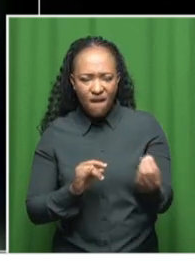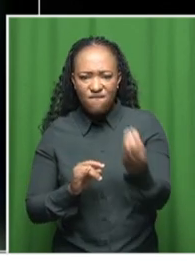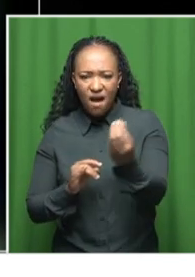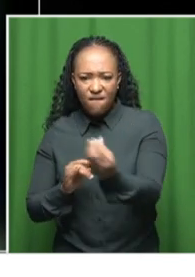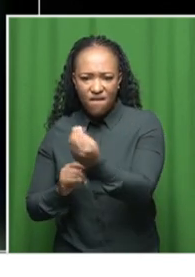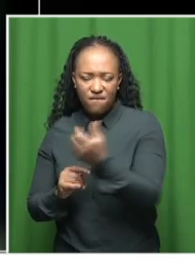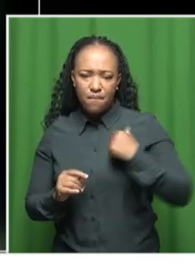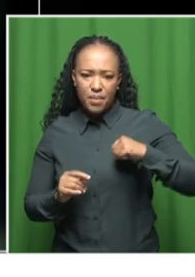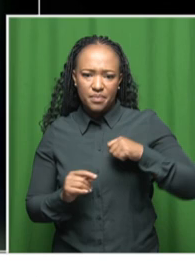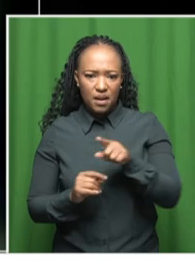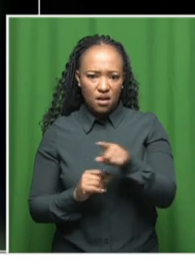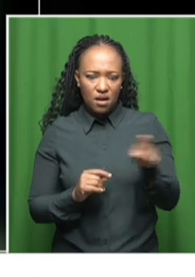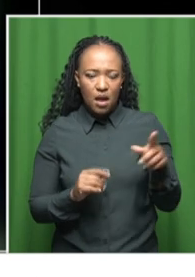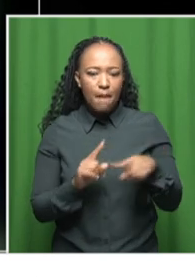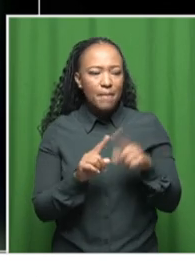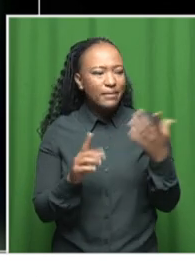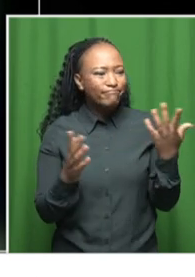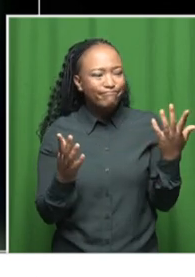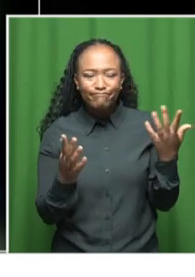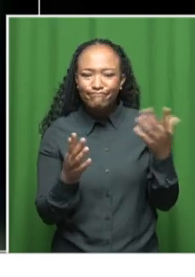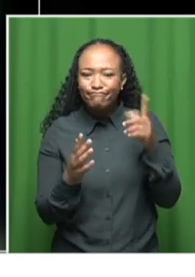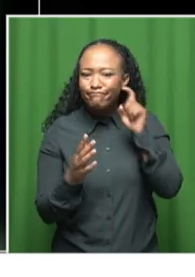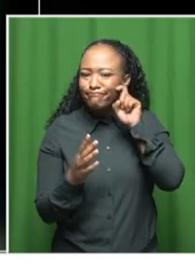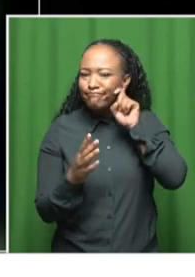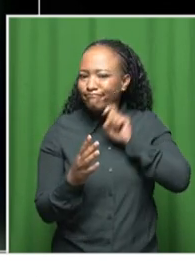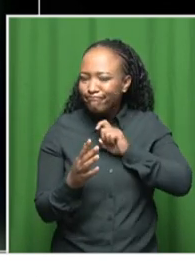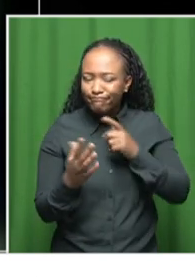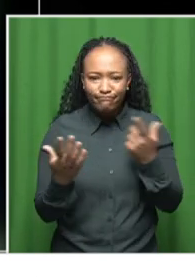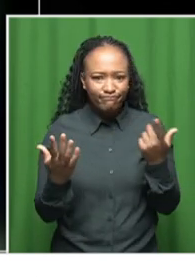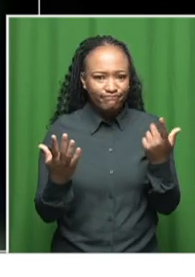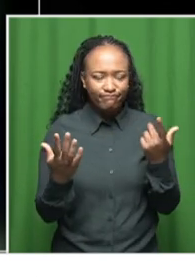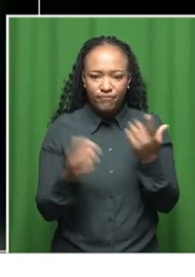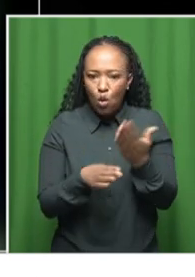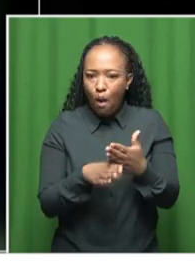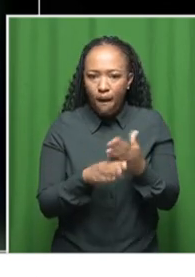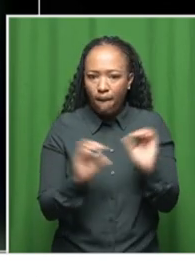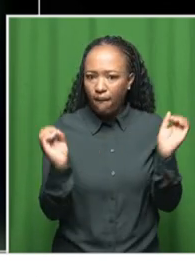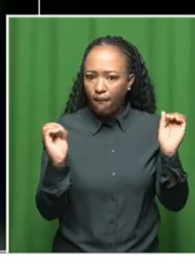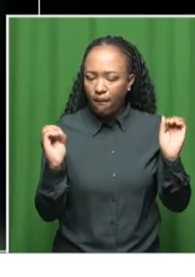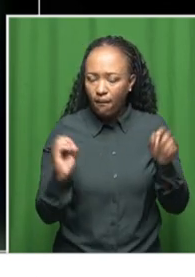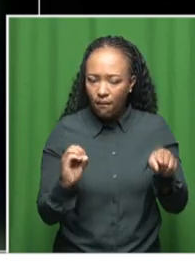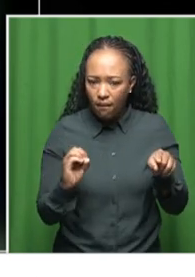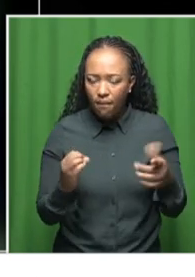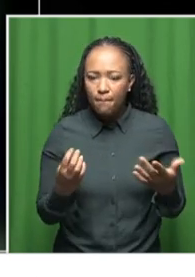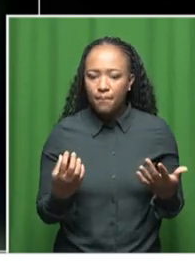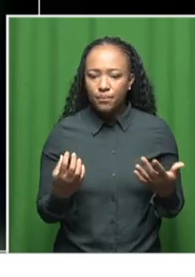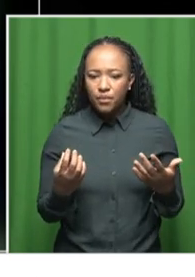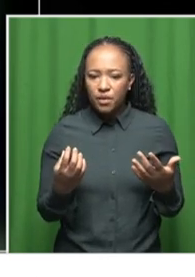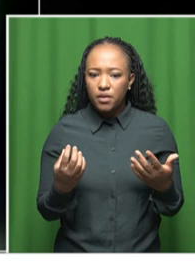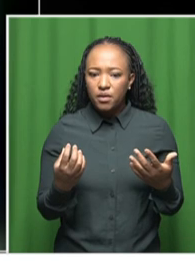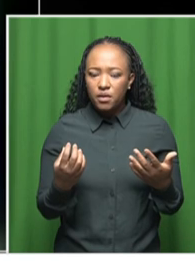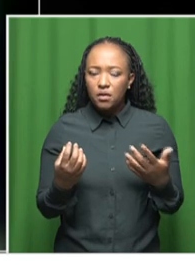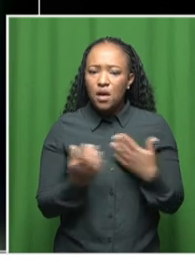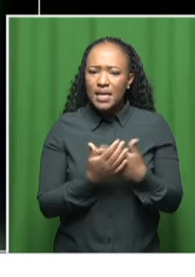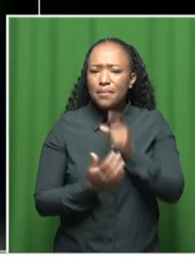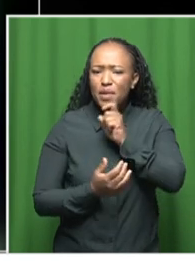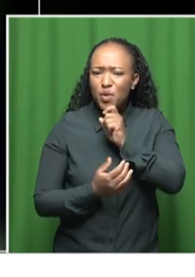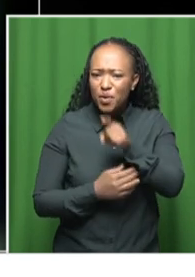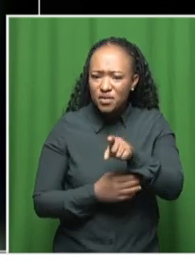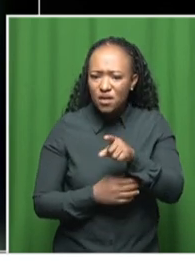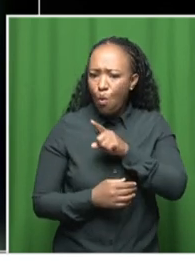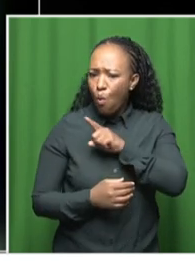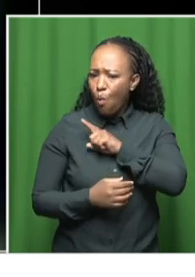that are lying derelict. They have land, if nothing else, that can be, you know, utilized. So